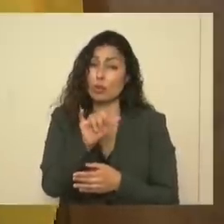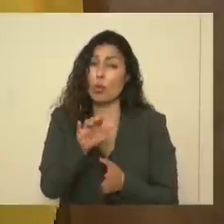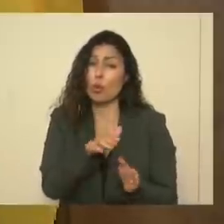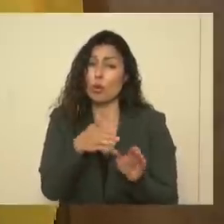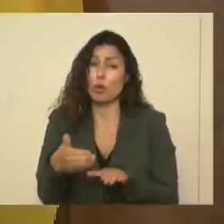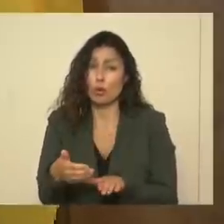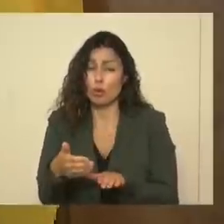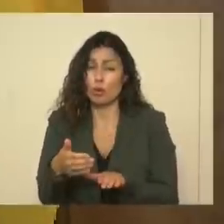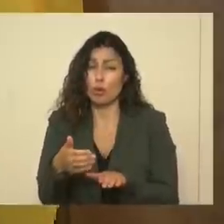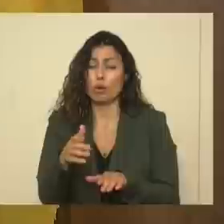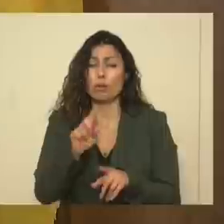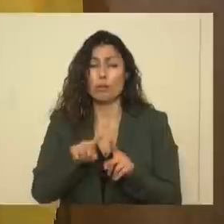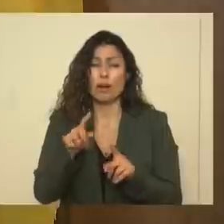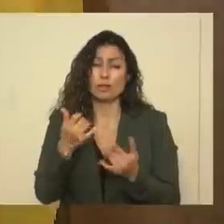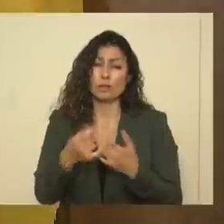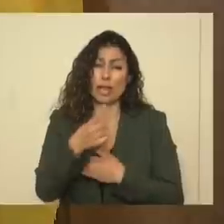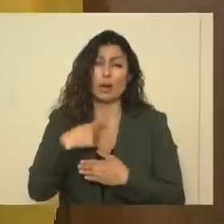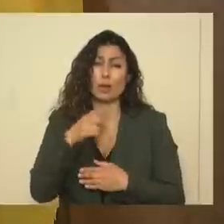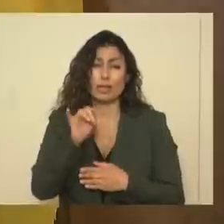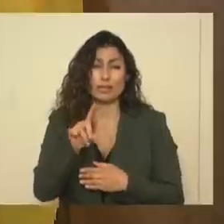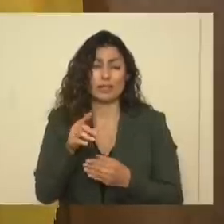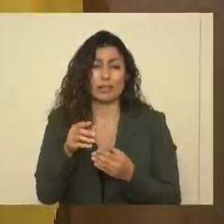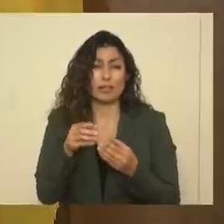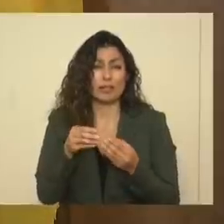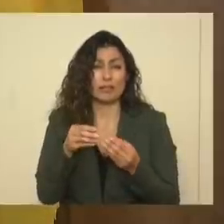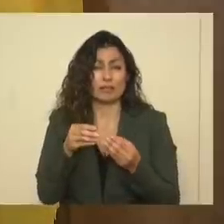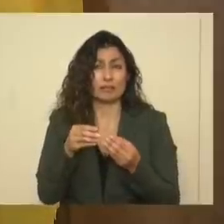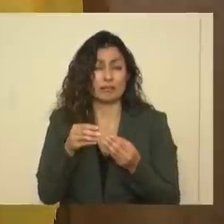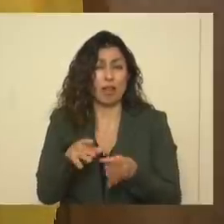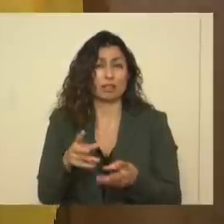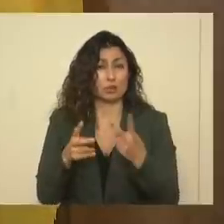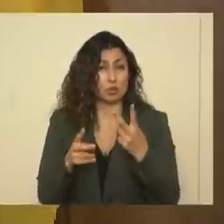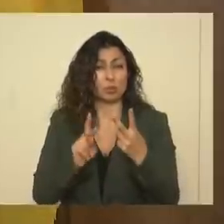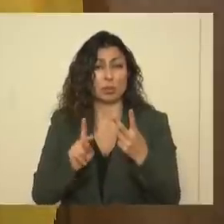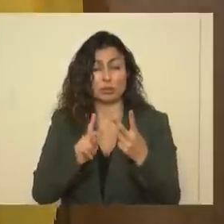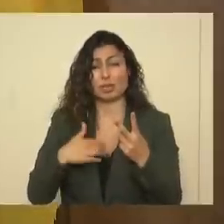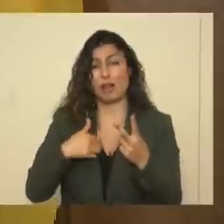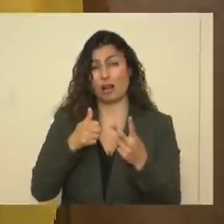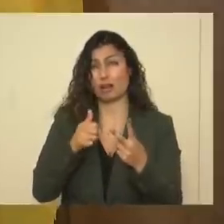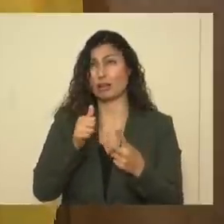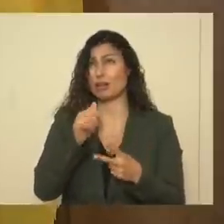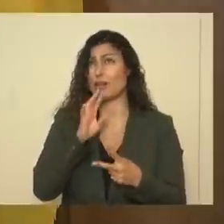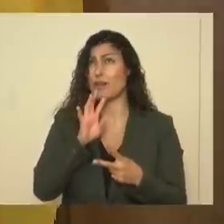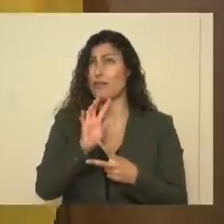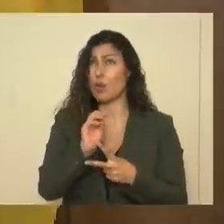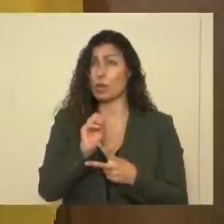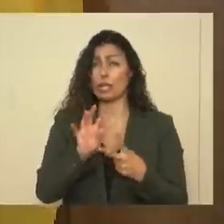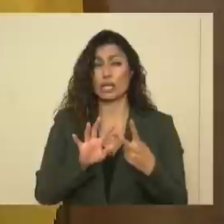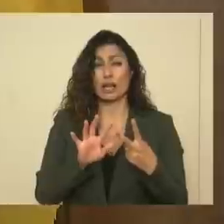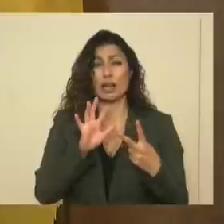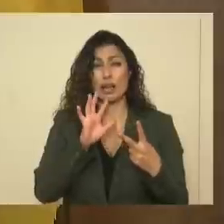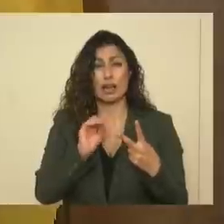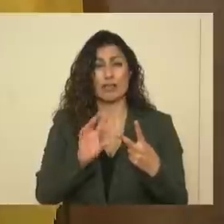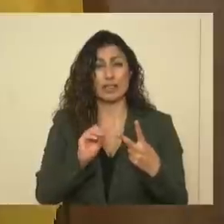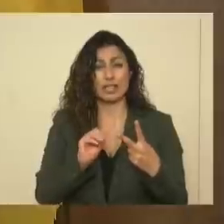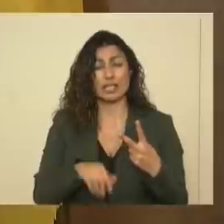lost today younger people, right, I think 40 and 50. So